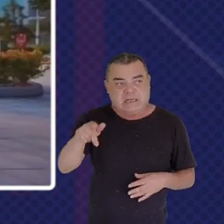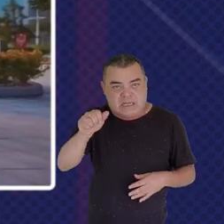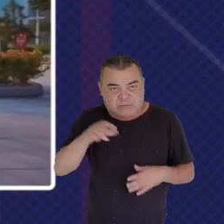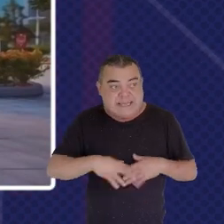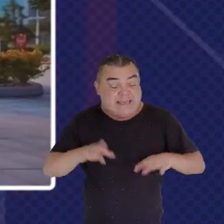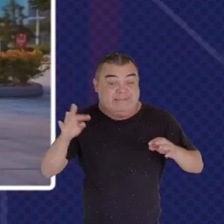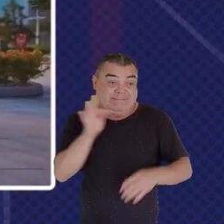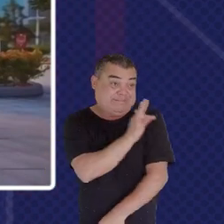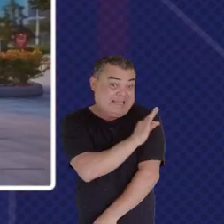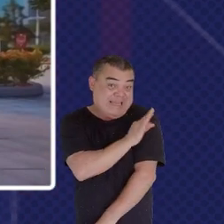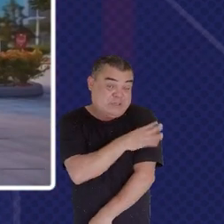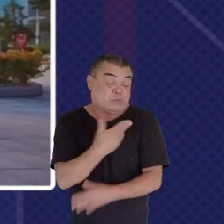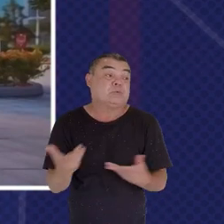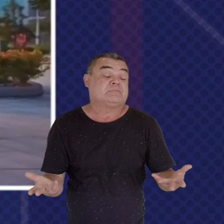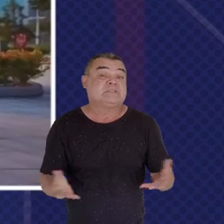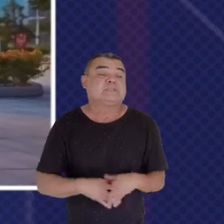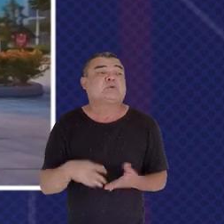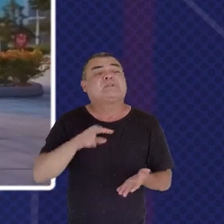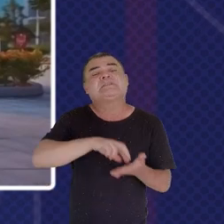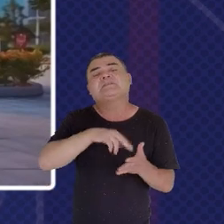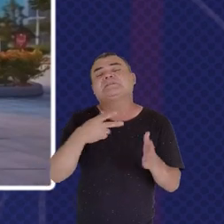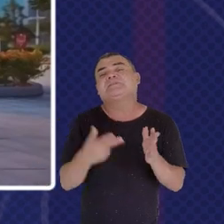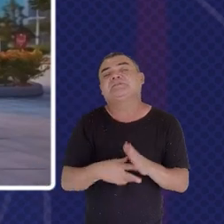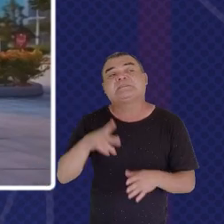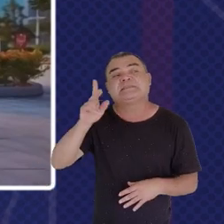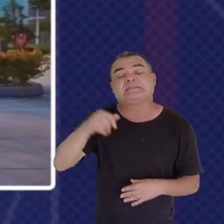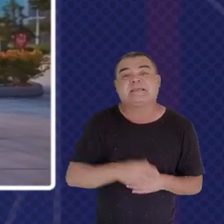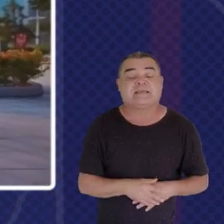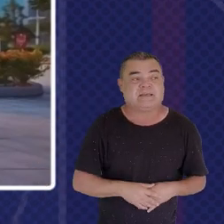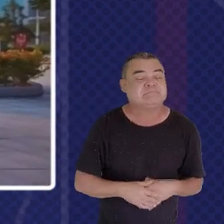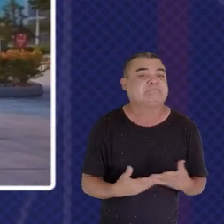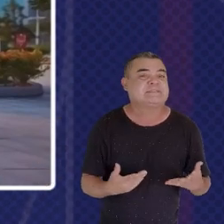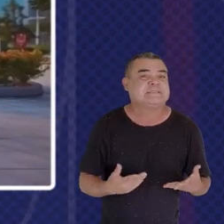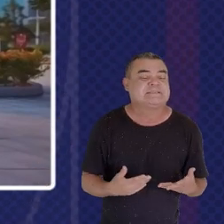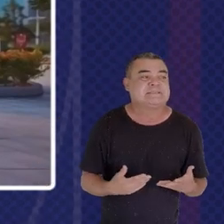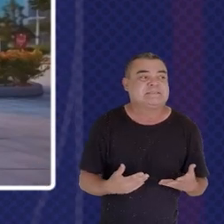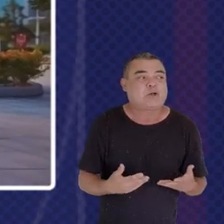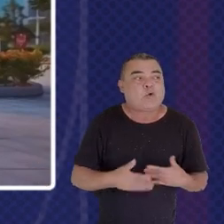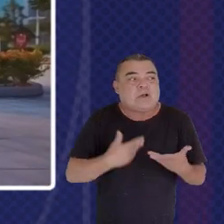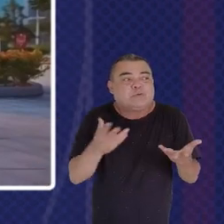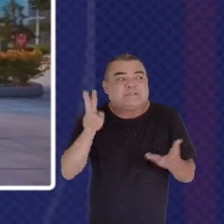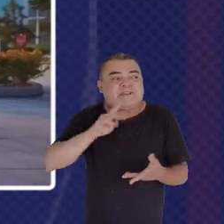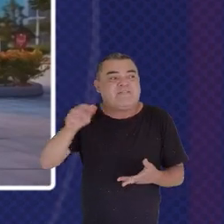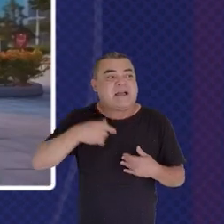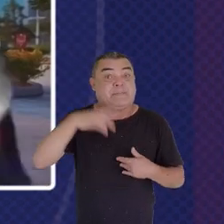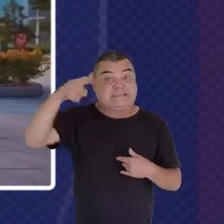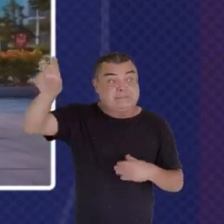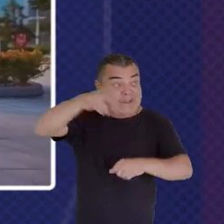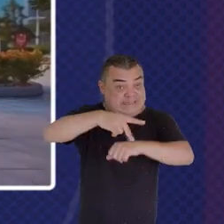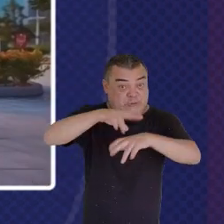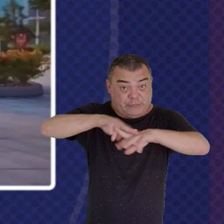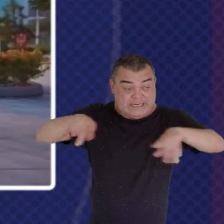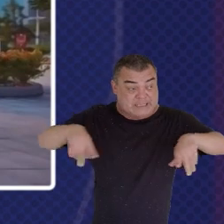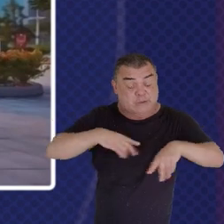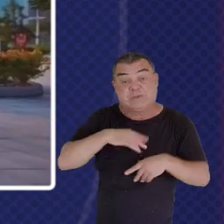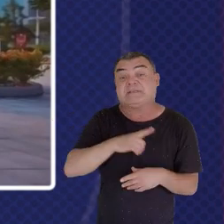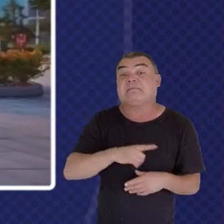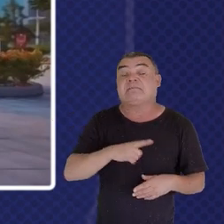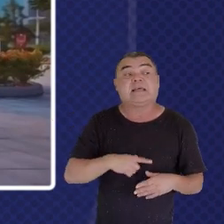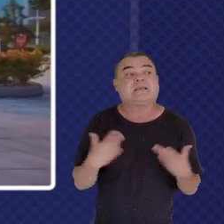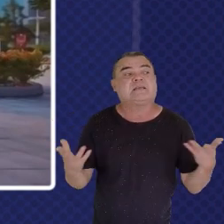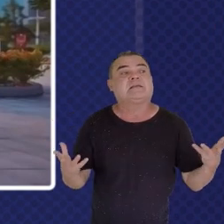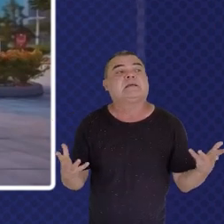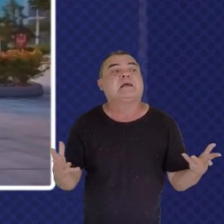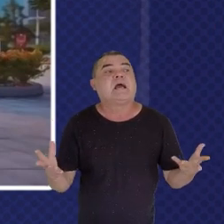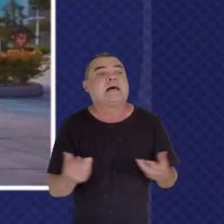this mean To be interoperable It's a bit like You know when we go To different countries And you have those Different plugs Right There's the British plug With three pins There's the